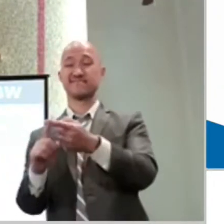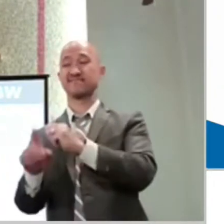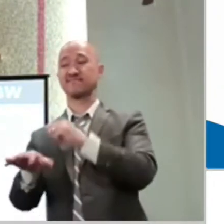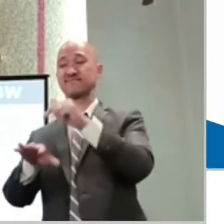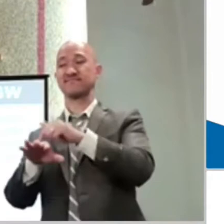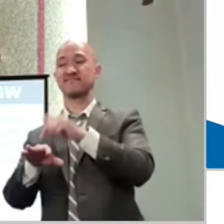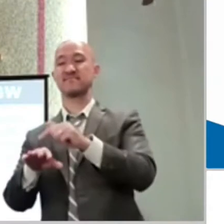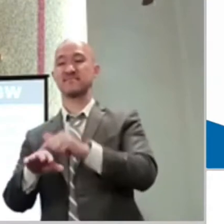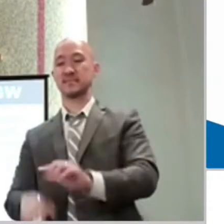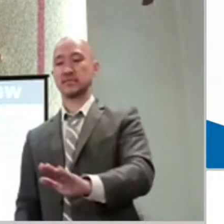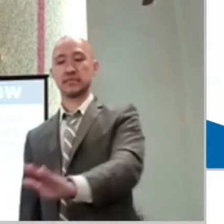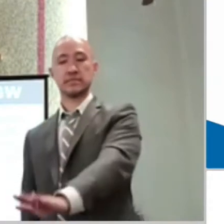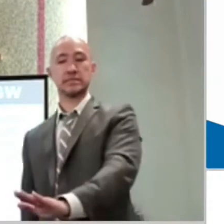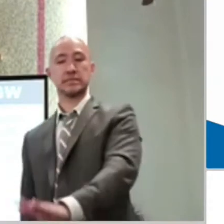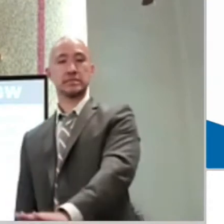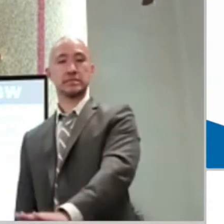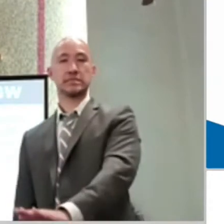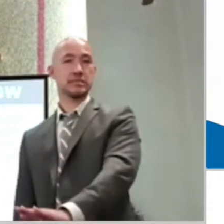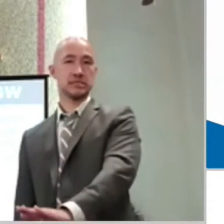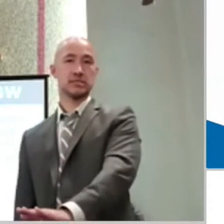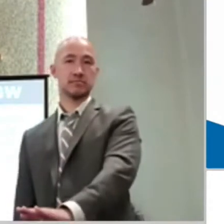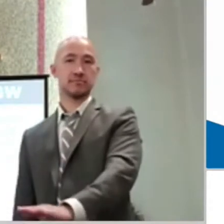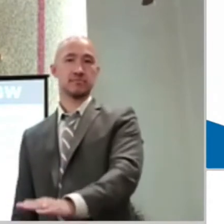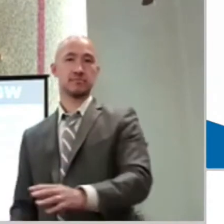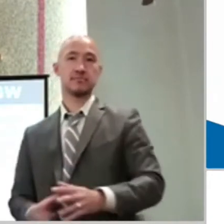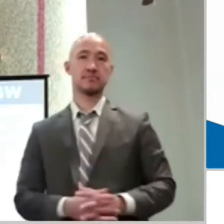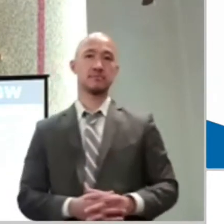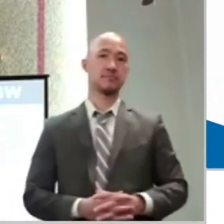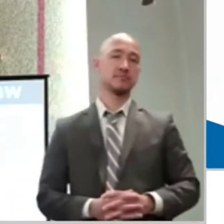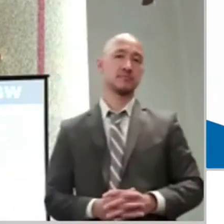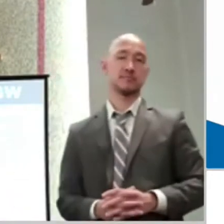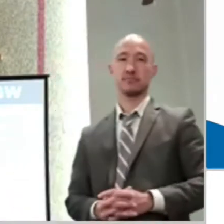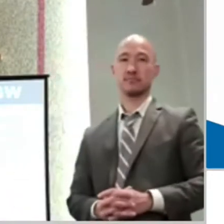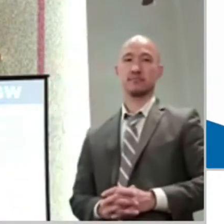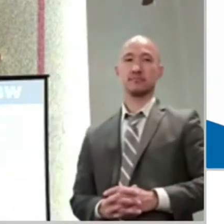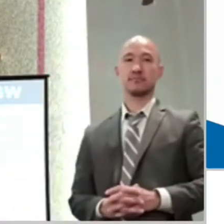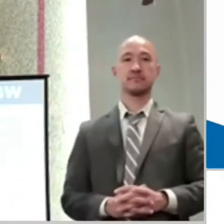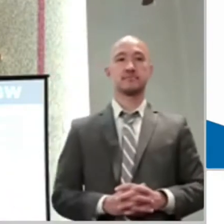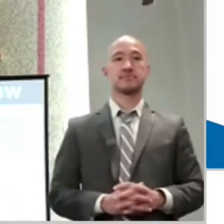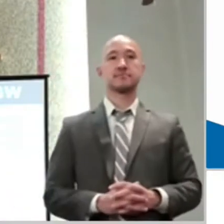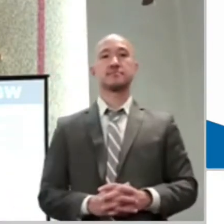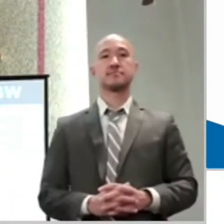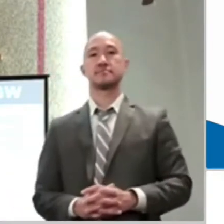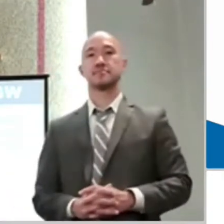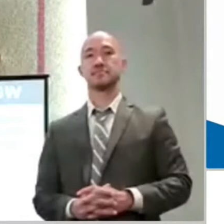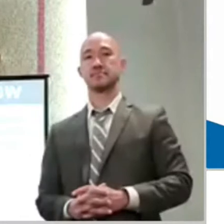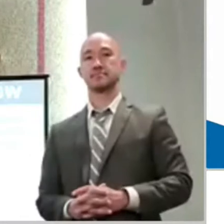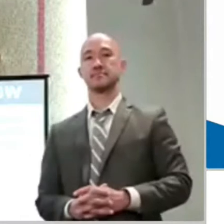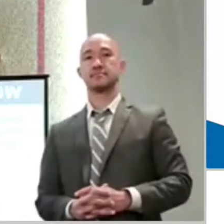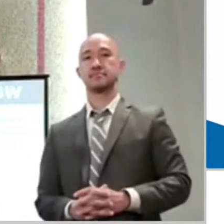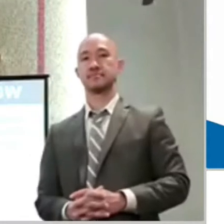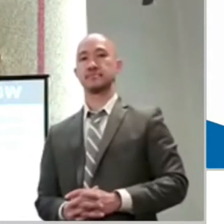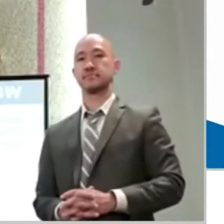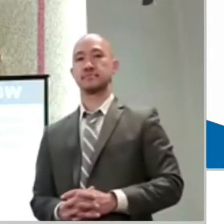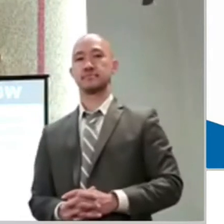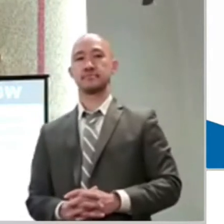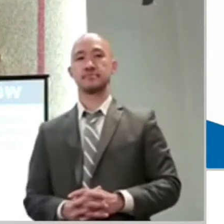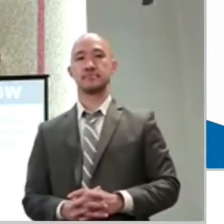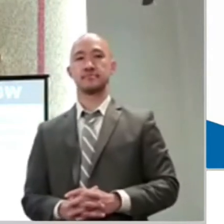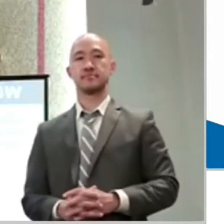Jesus. They saw that this person, and they knew there was something special about him, but they still doubted.